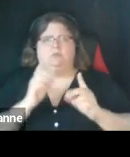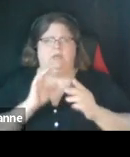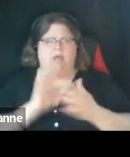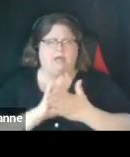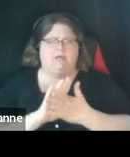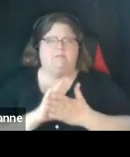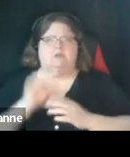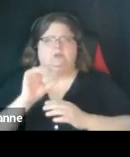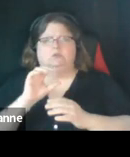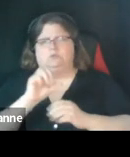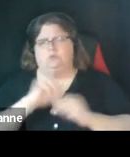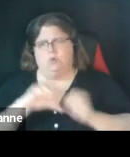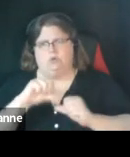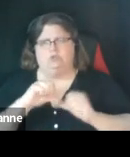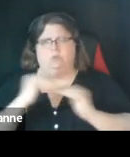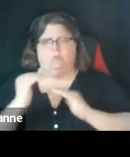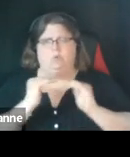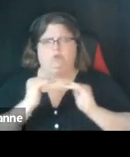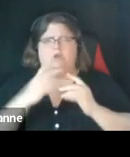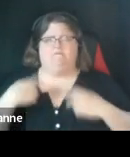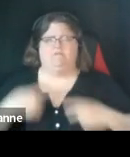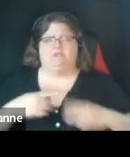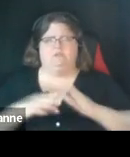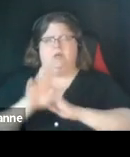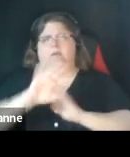saying a strong commitment